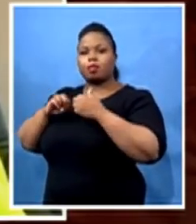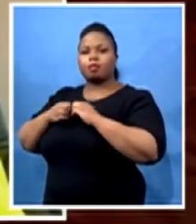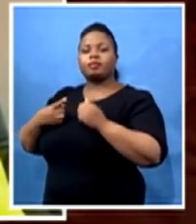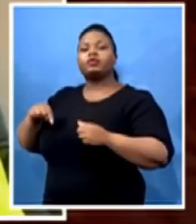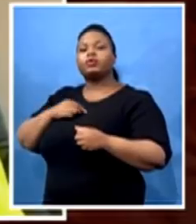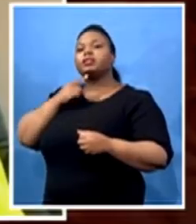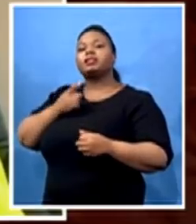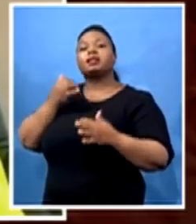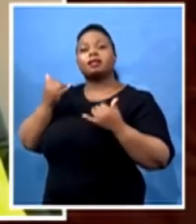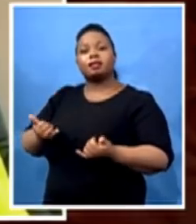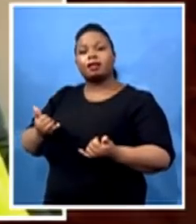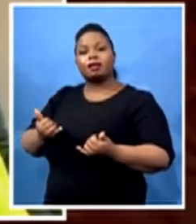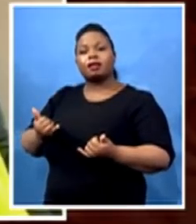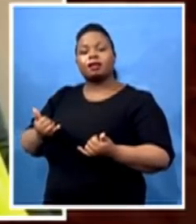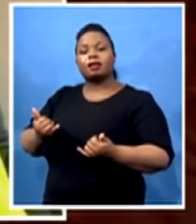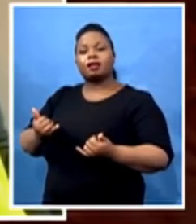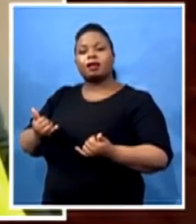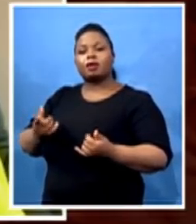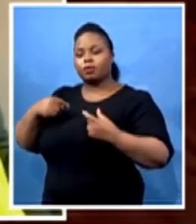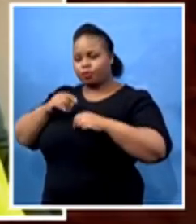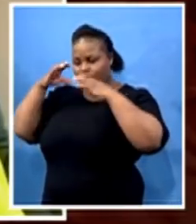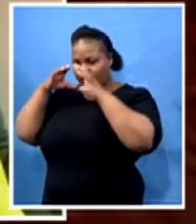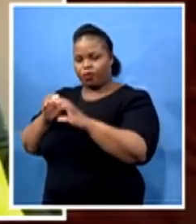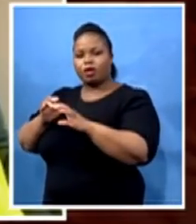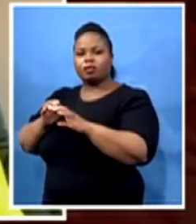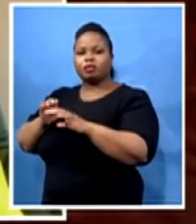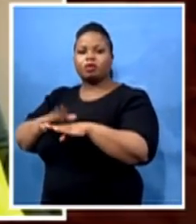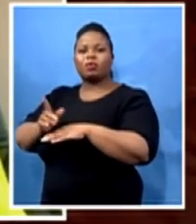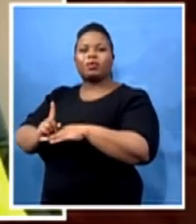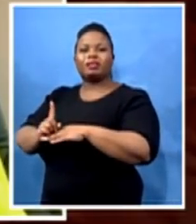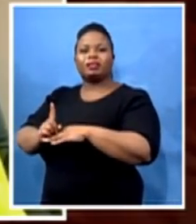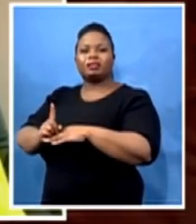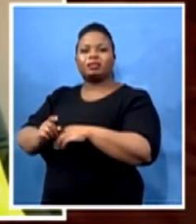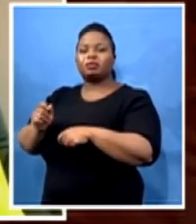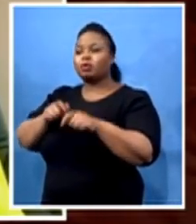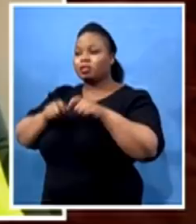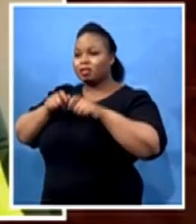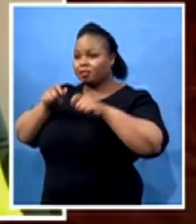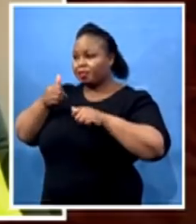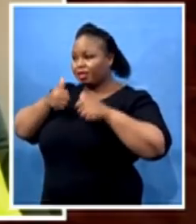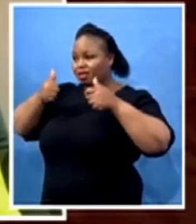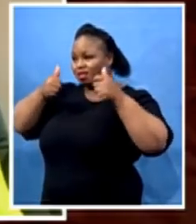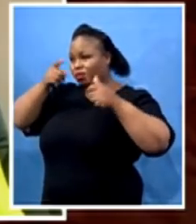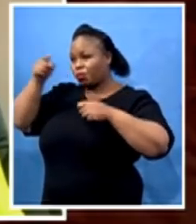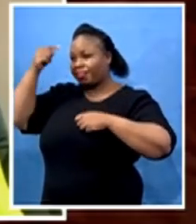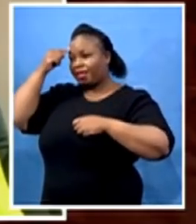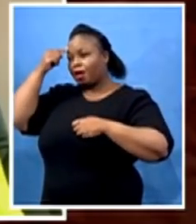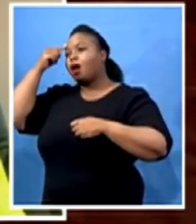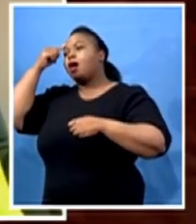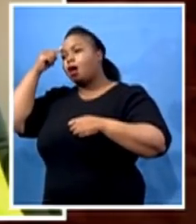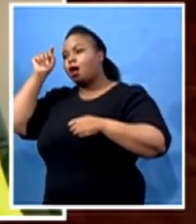focusing is to say those whom we think have been in contact and could be vulnerable,